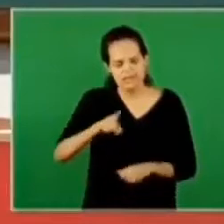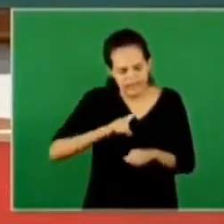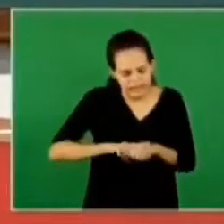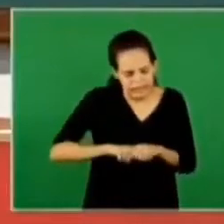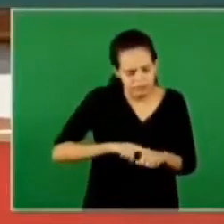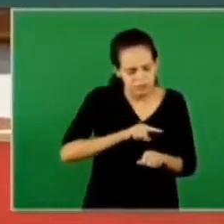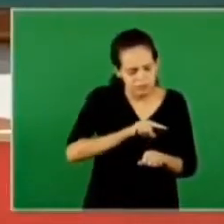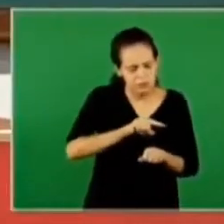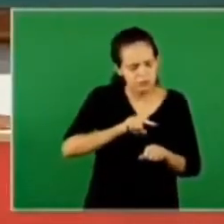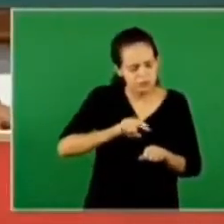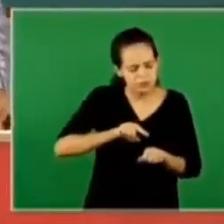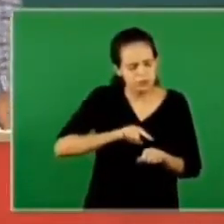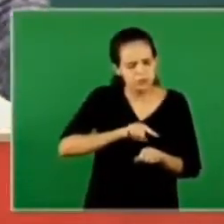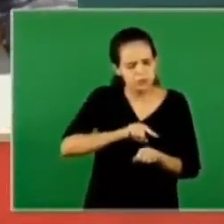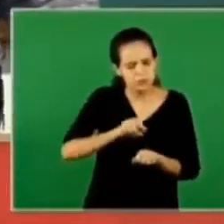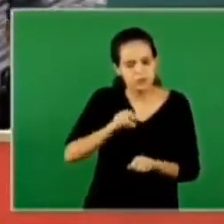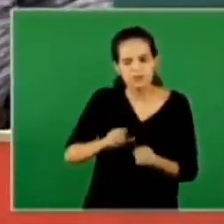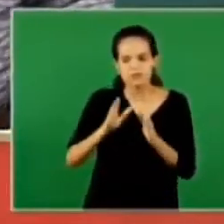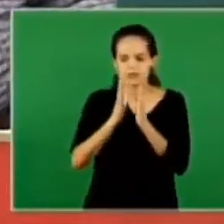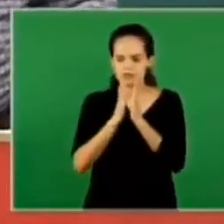so how many times you pray